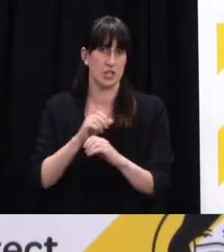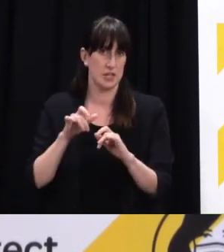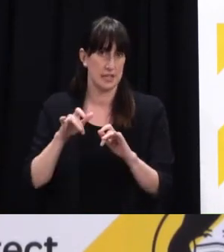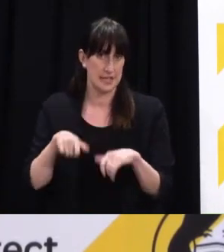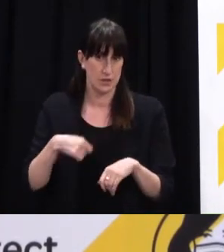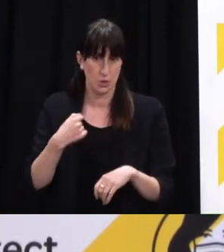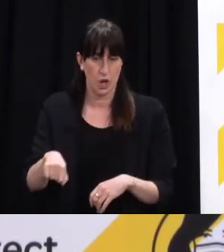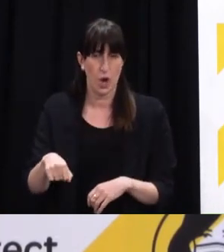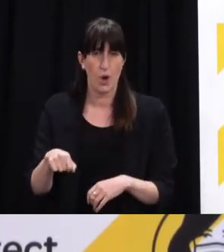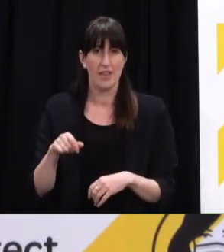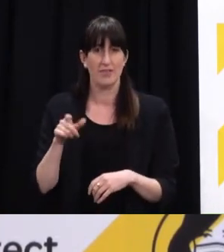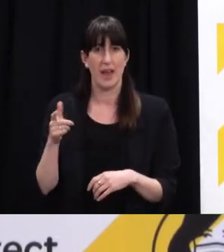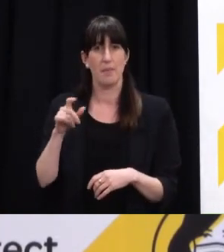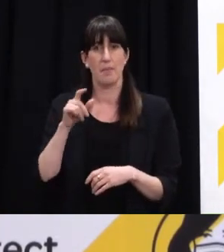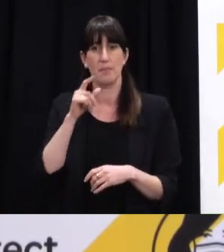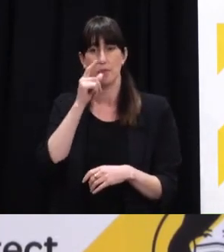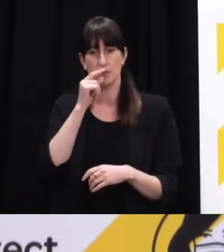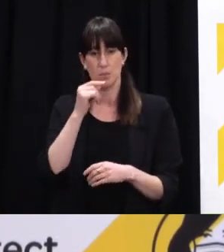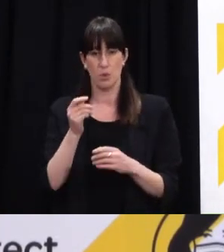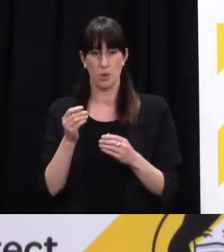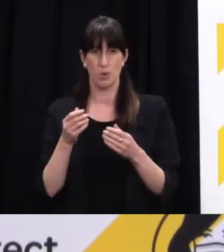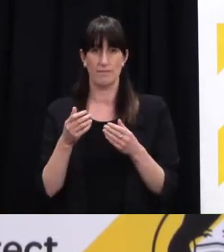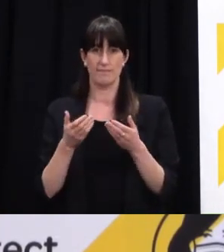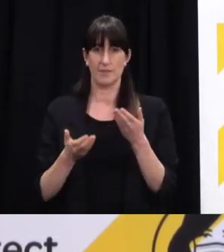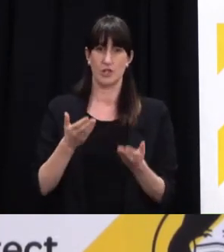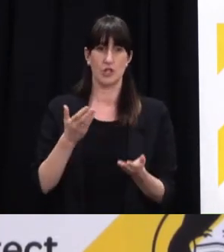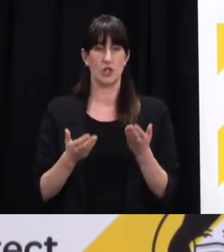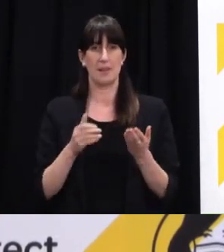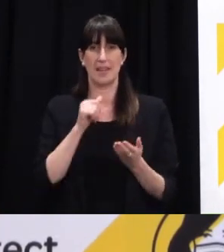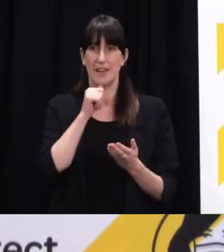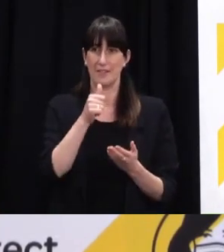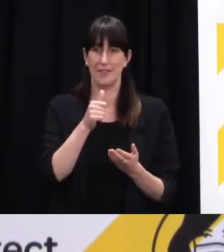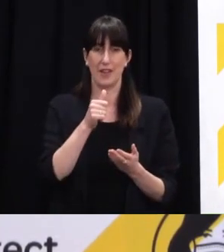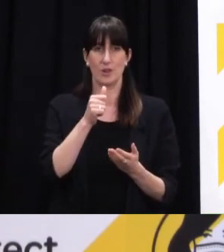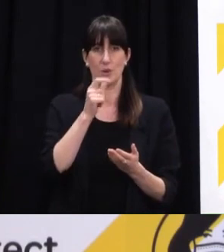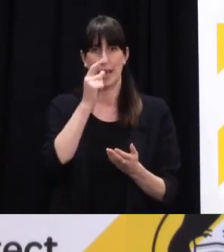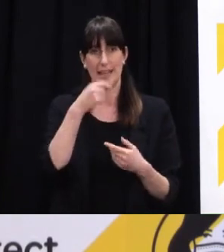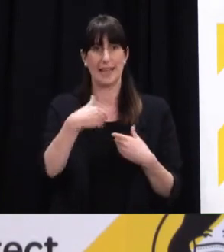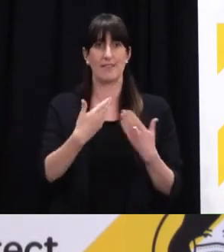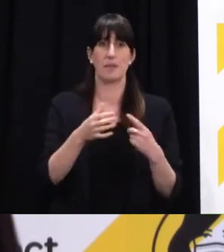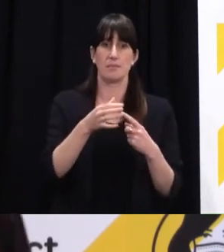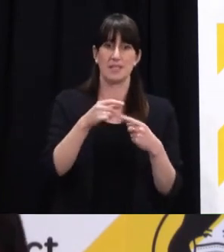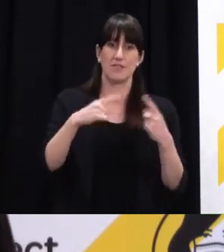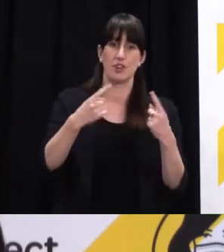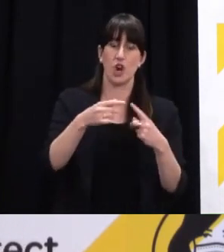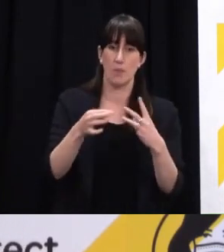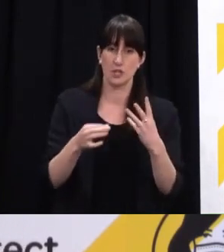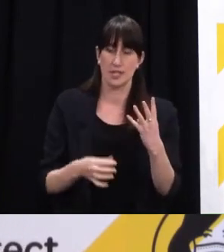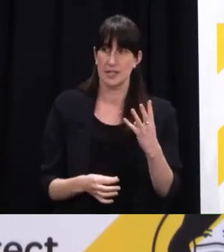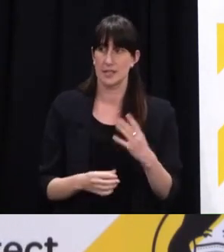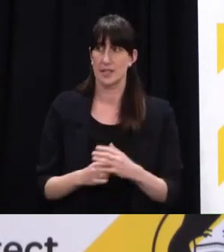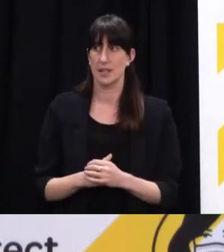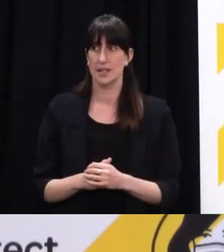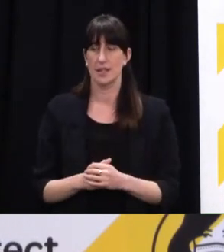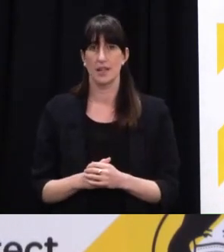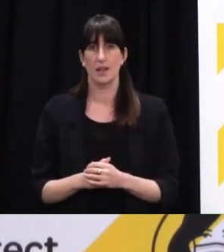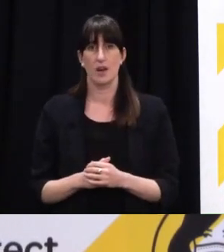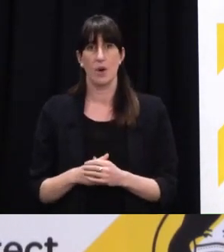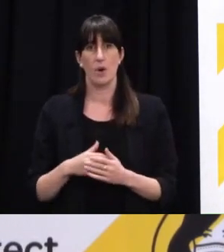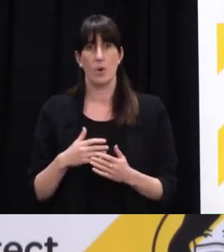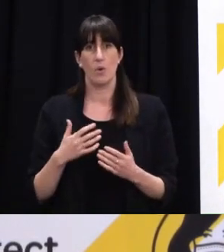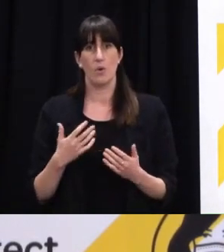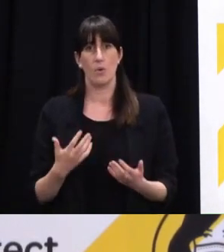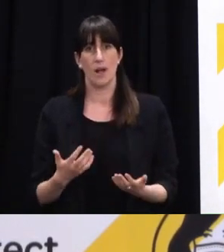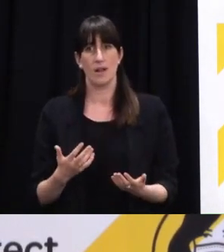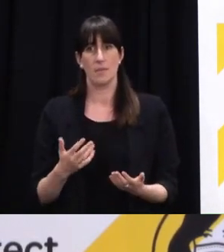of that response in terms of being able to phase and offer different options? It isn't so much that you're a traveller and